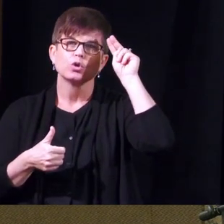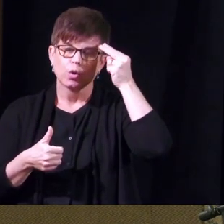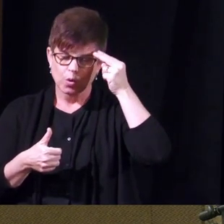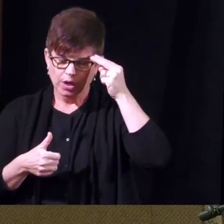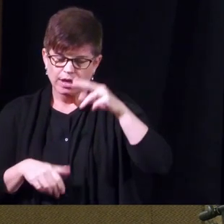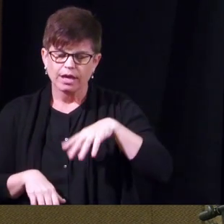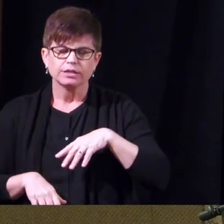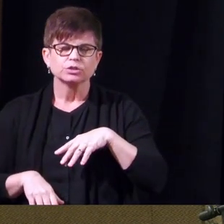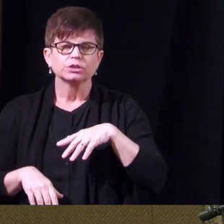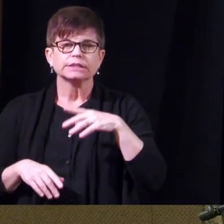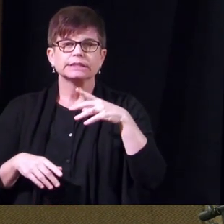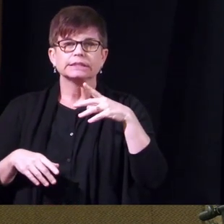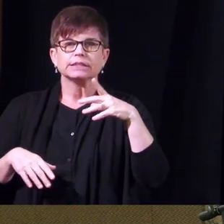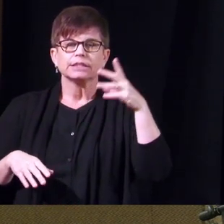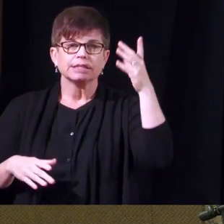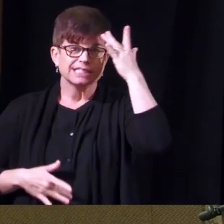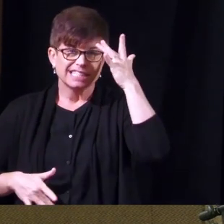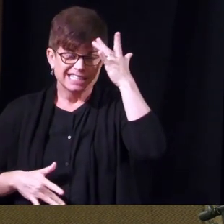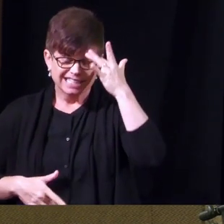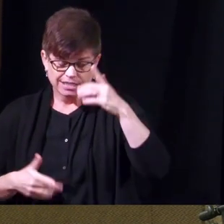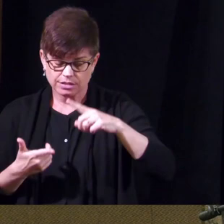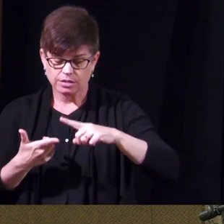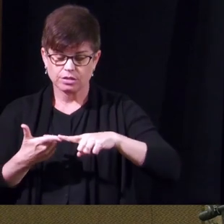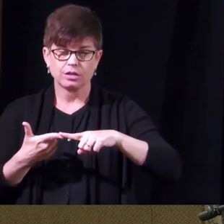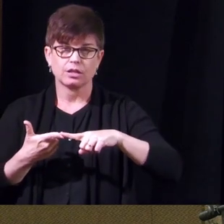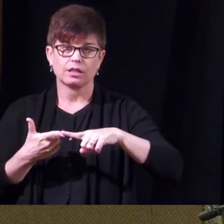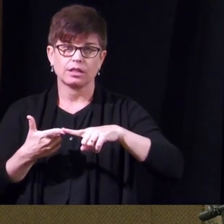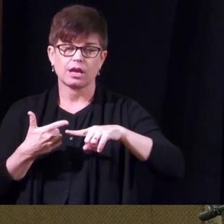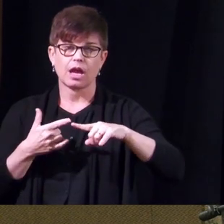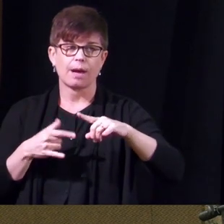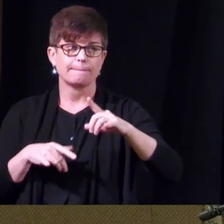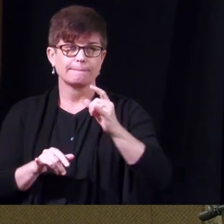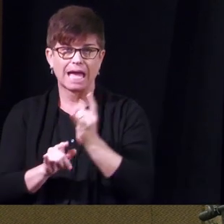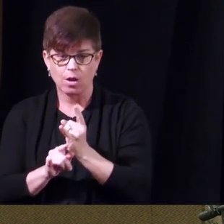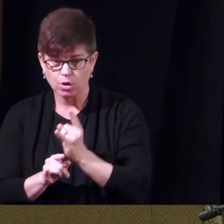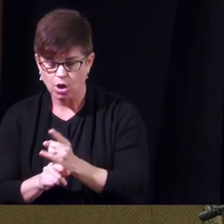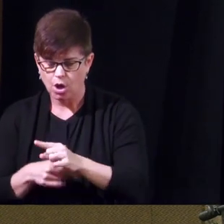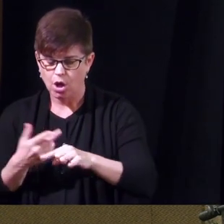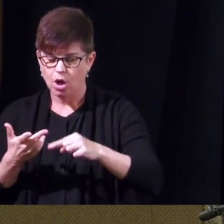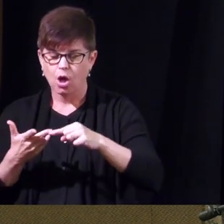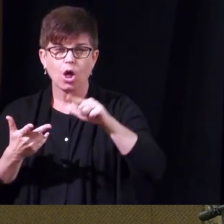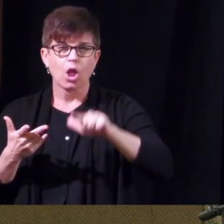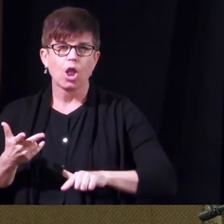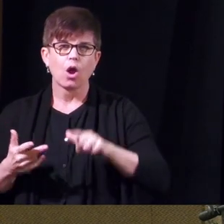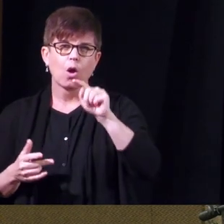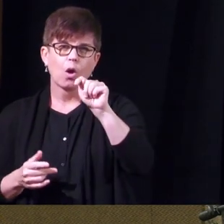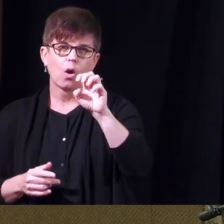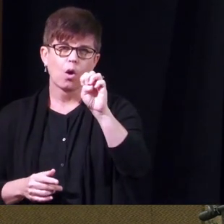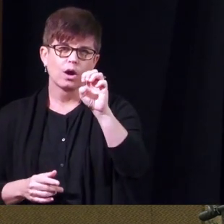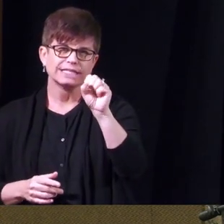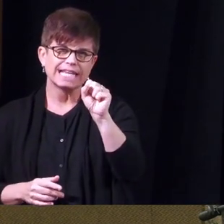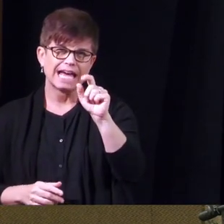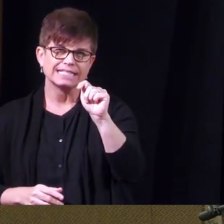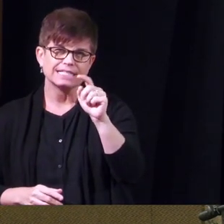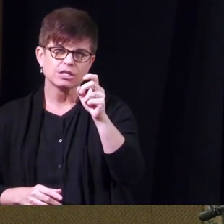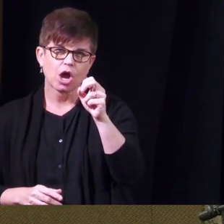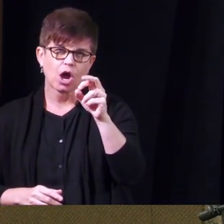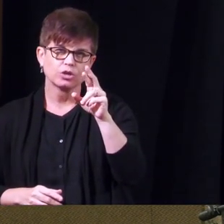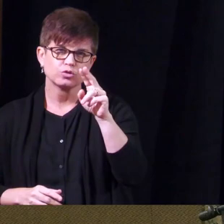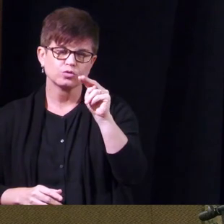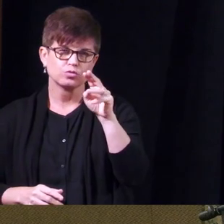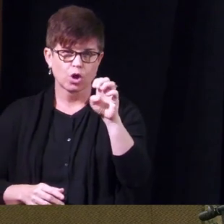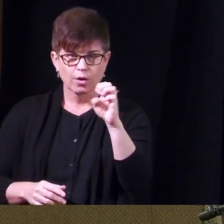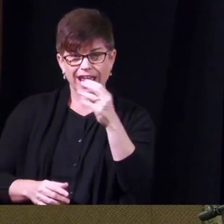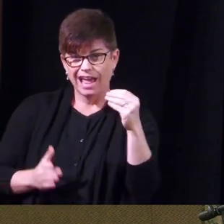low testosterone levels and medications and so the first step of course is to try to uh